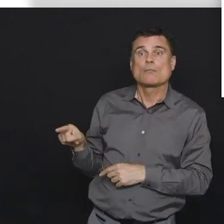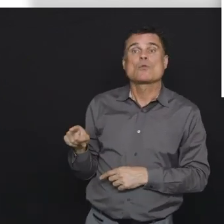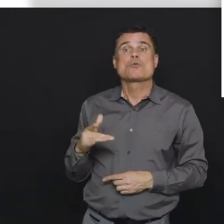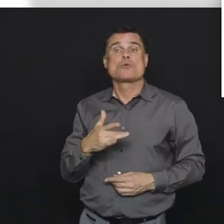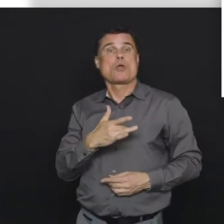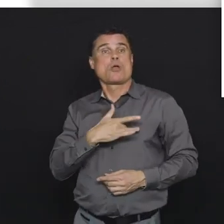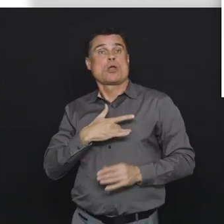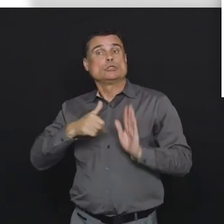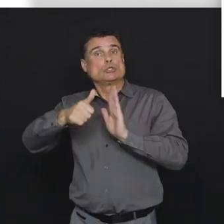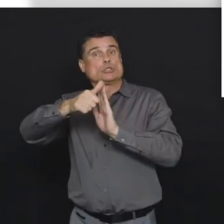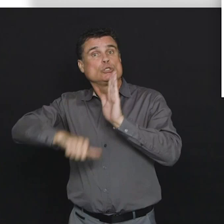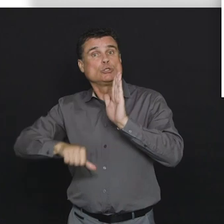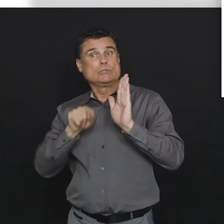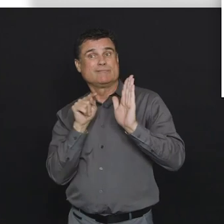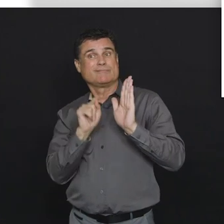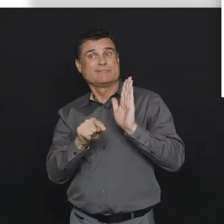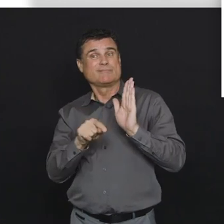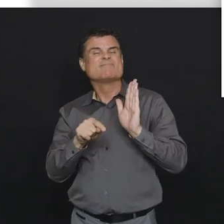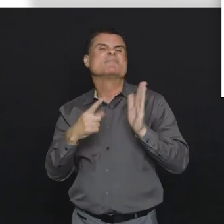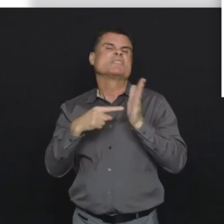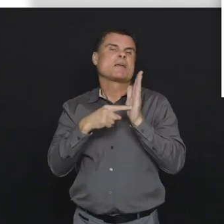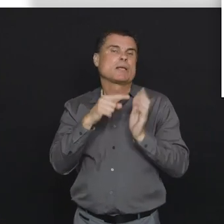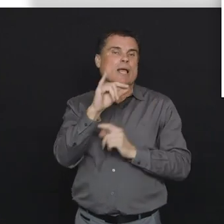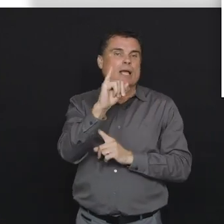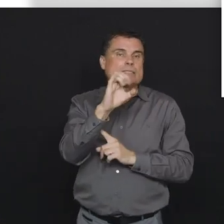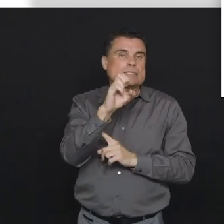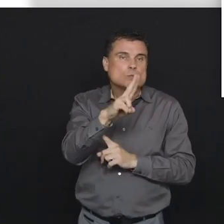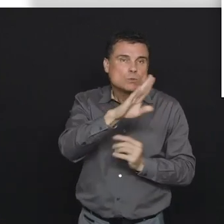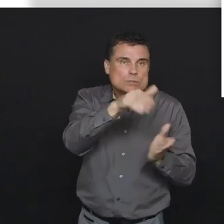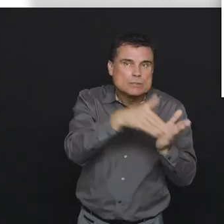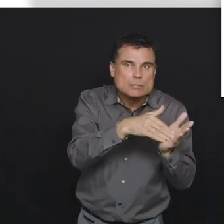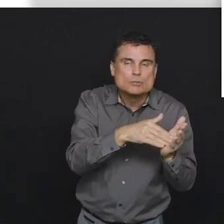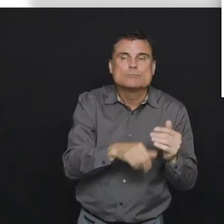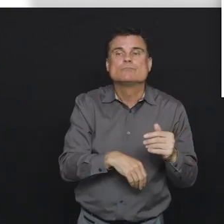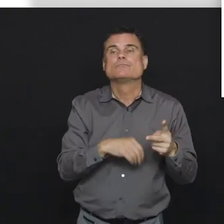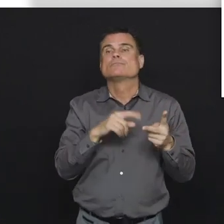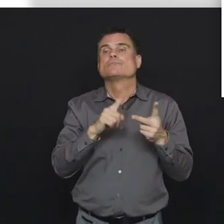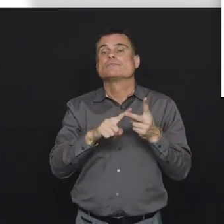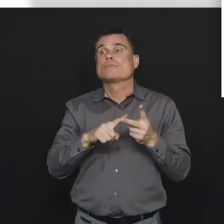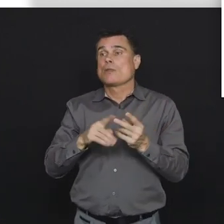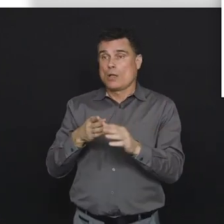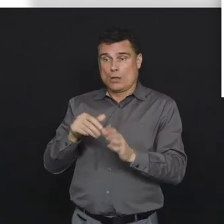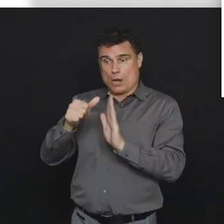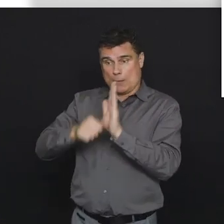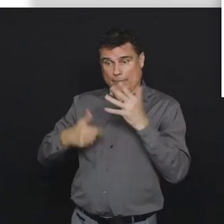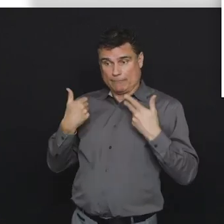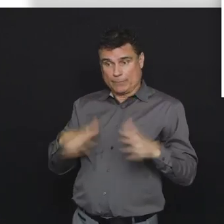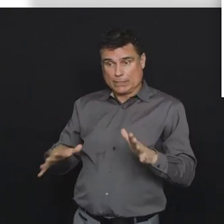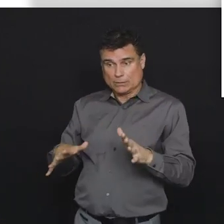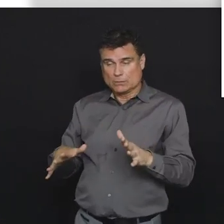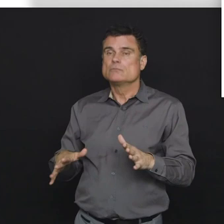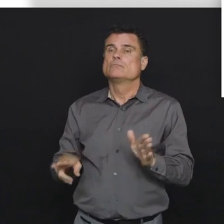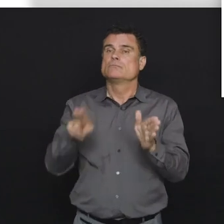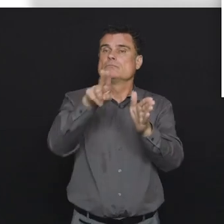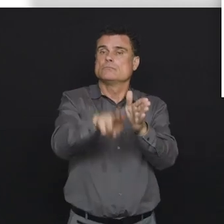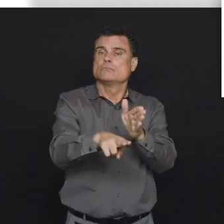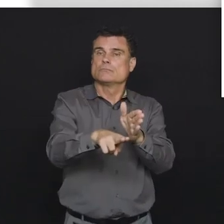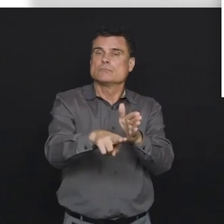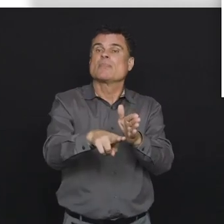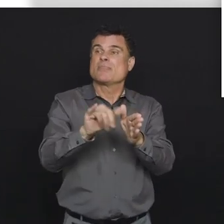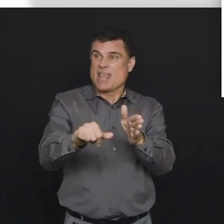85% of the cardiac care unit sites, the cardiac surgery ICU sites, and the post-anesthesia recovery